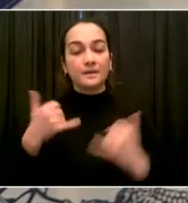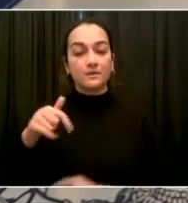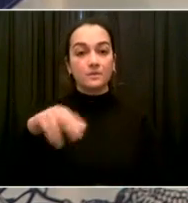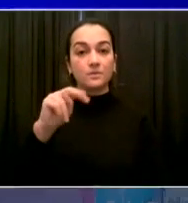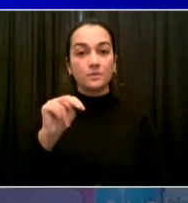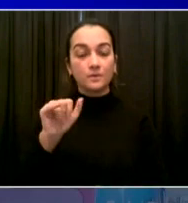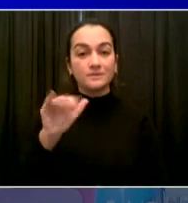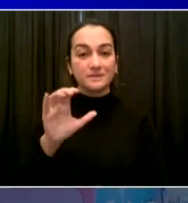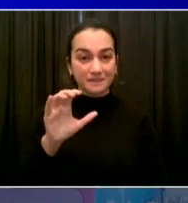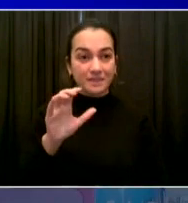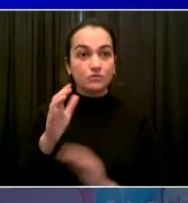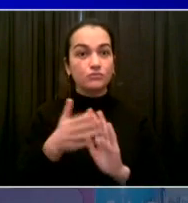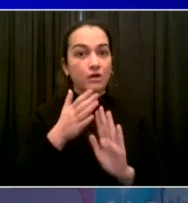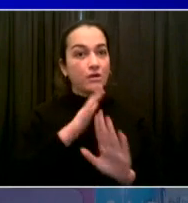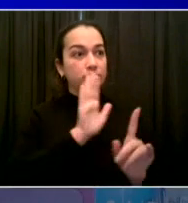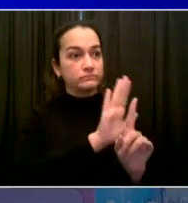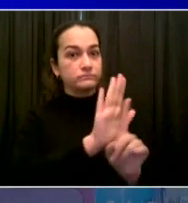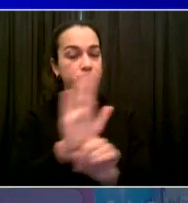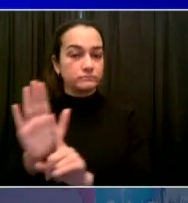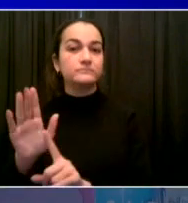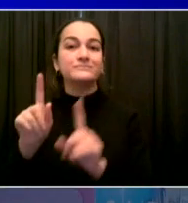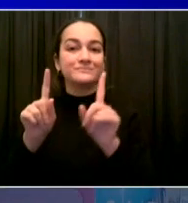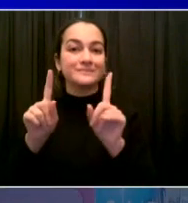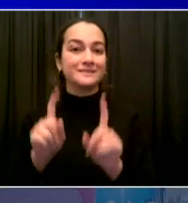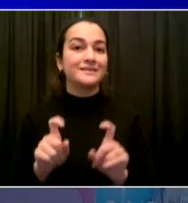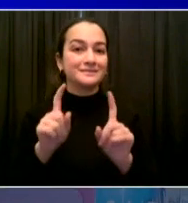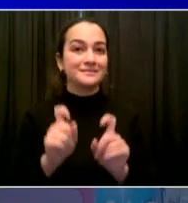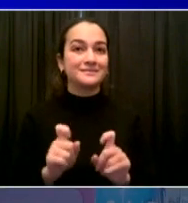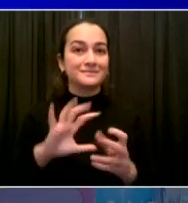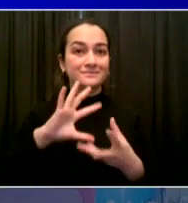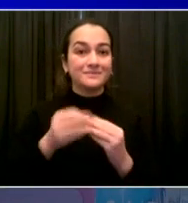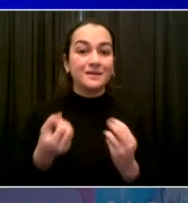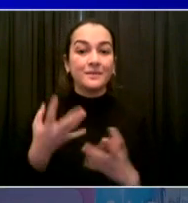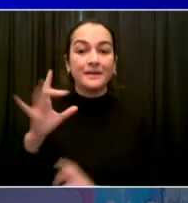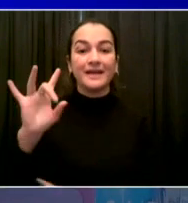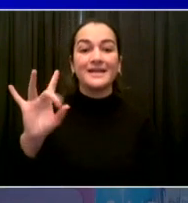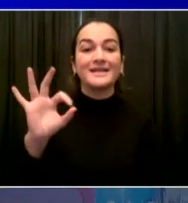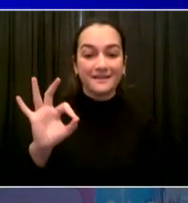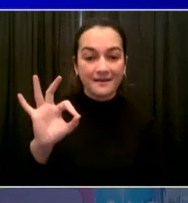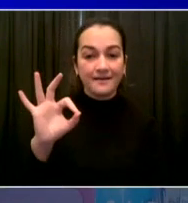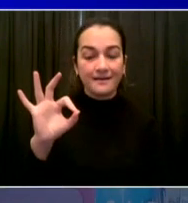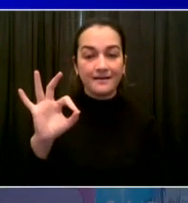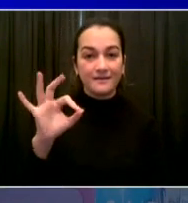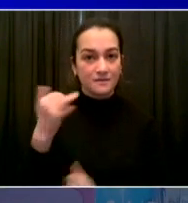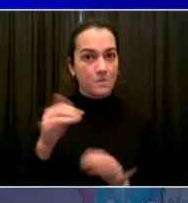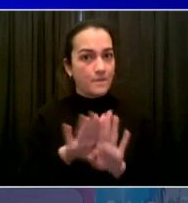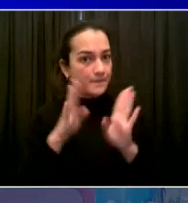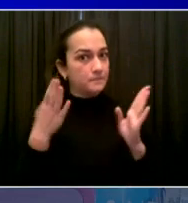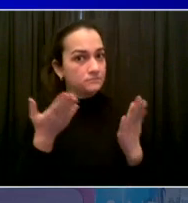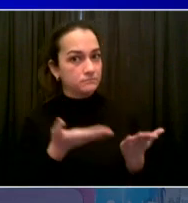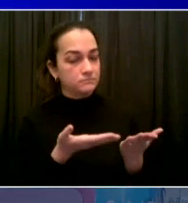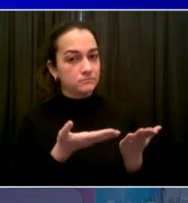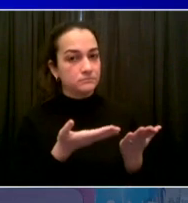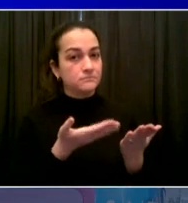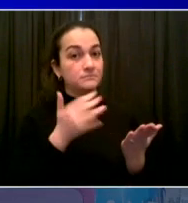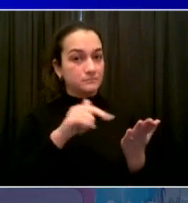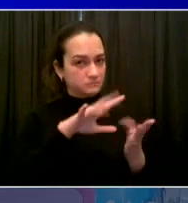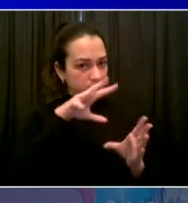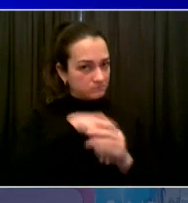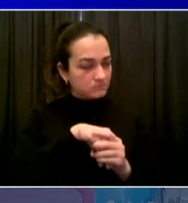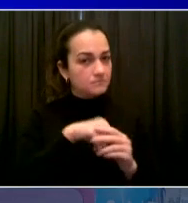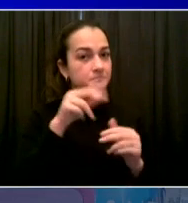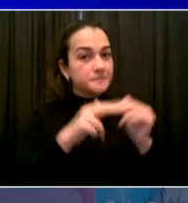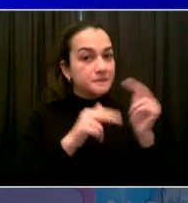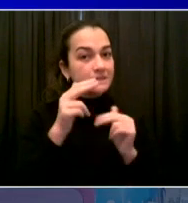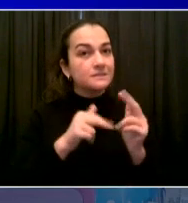in all five boroughs. Those are both the brick and mortar sites and the mobile sites. 23 more sites are